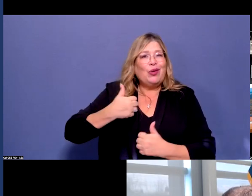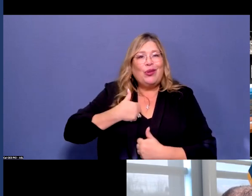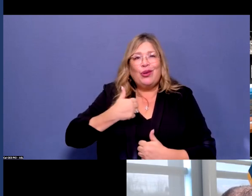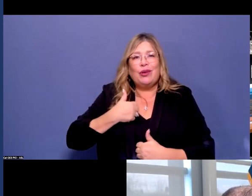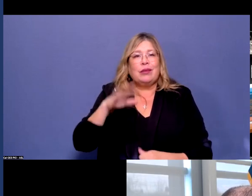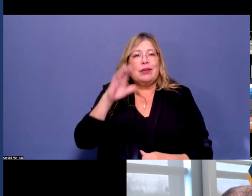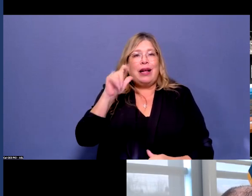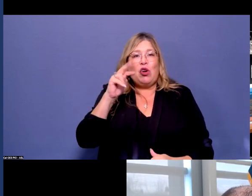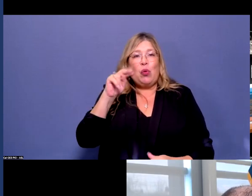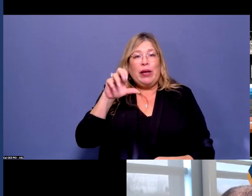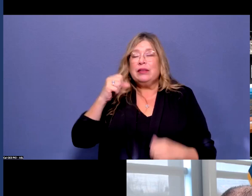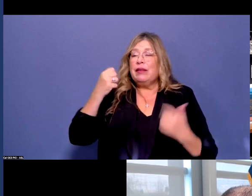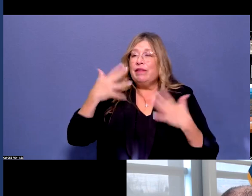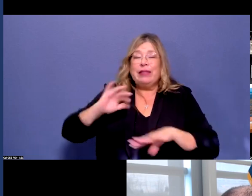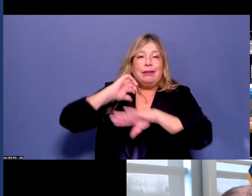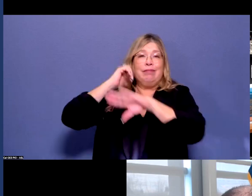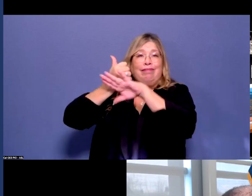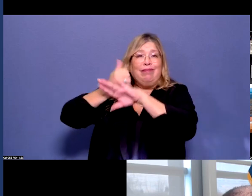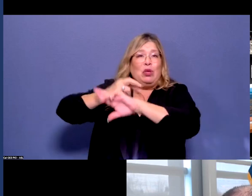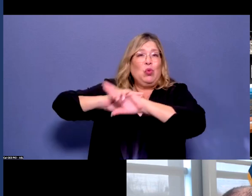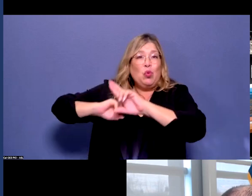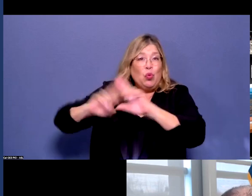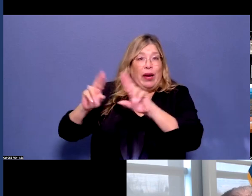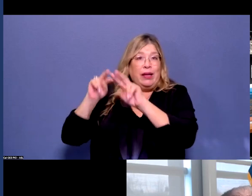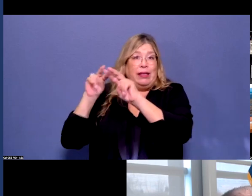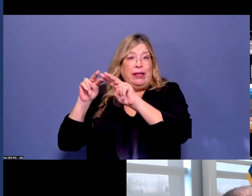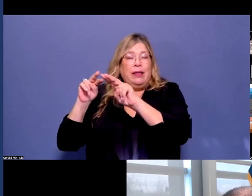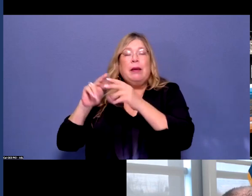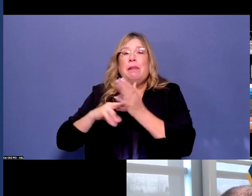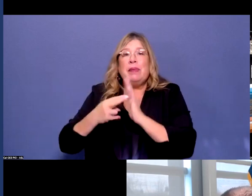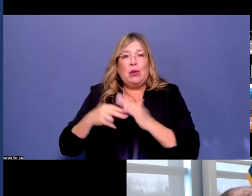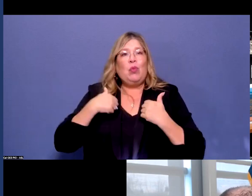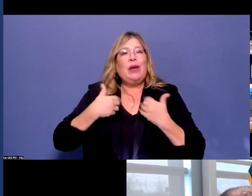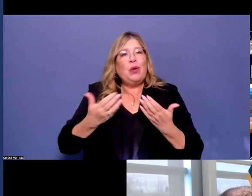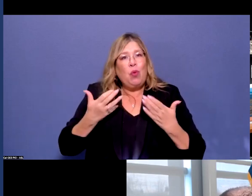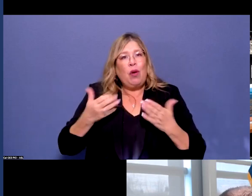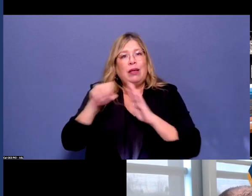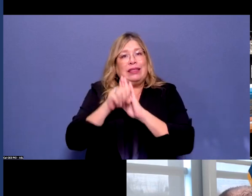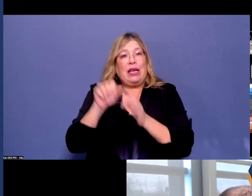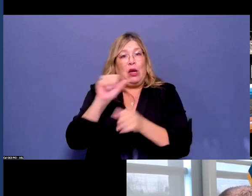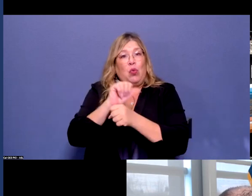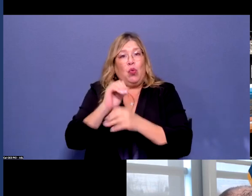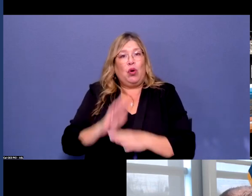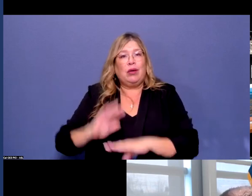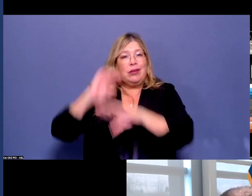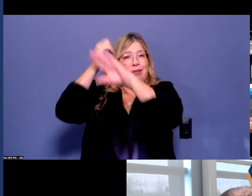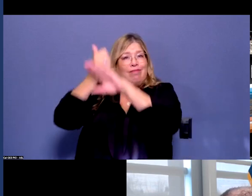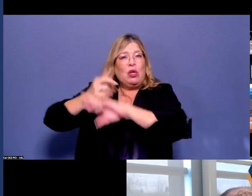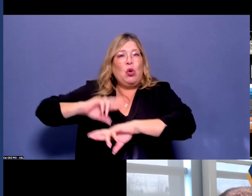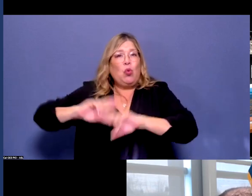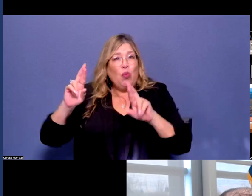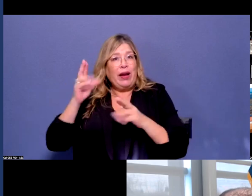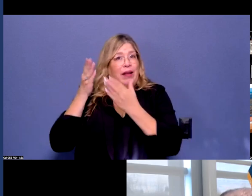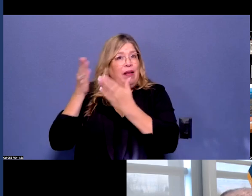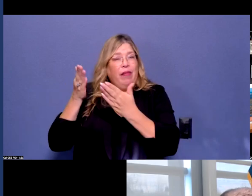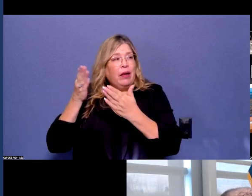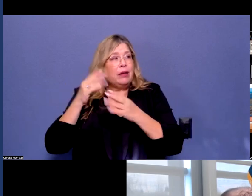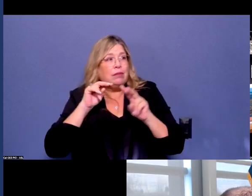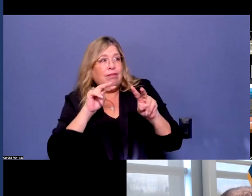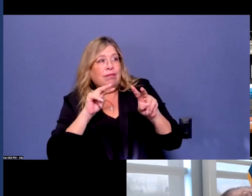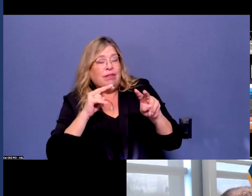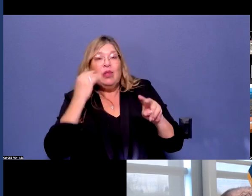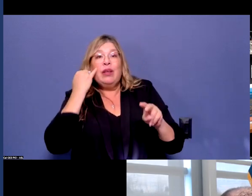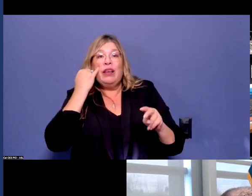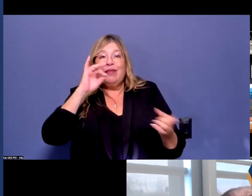Caltrans. And so the idea is that we want state workers in communities ahead of the disaster so we can quickly get where it's needed,